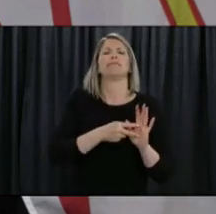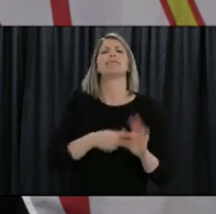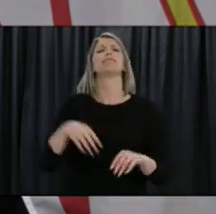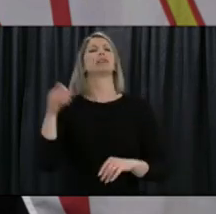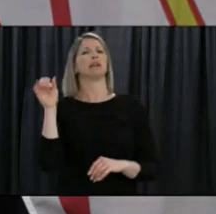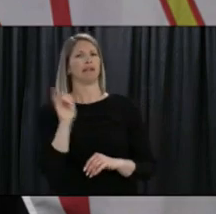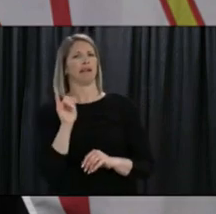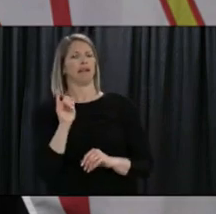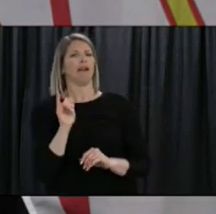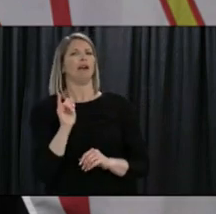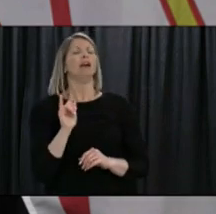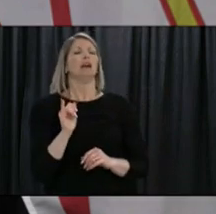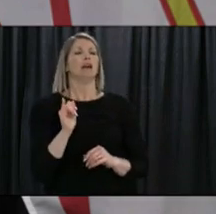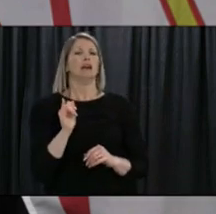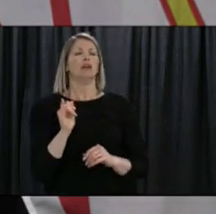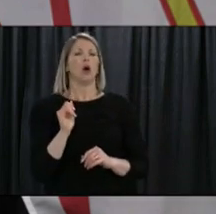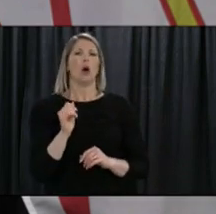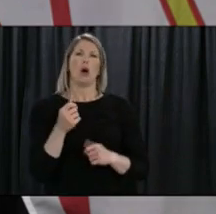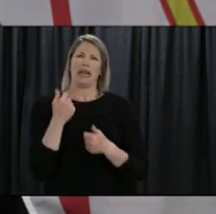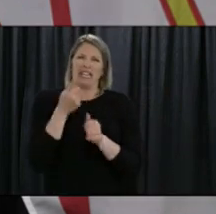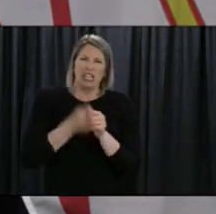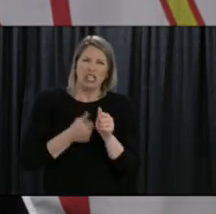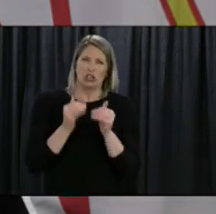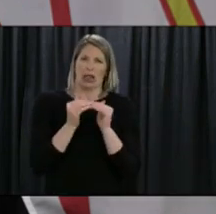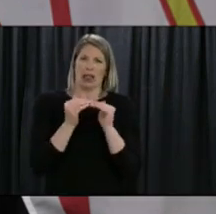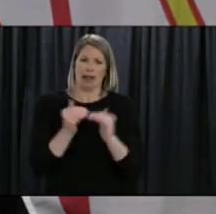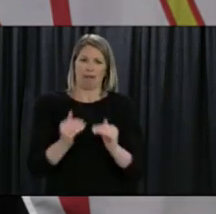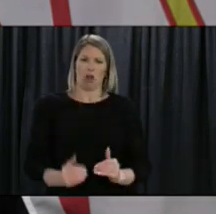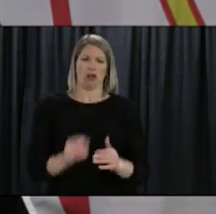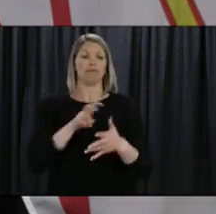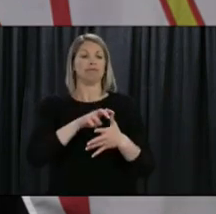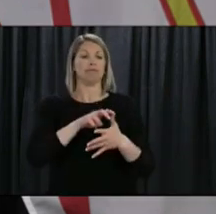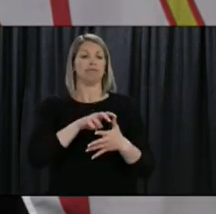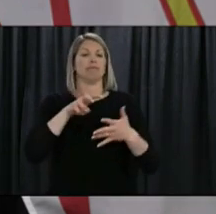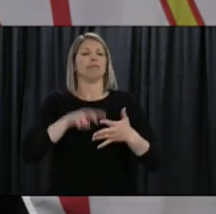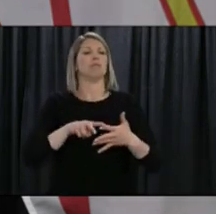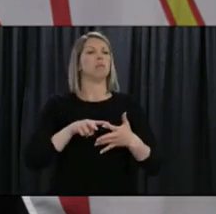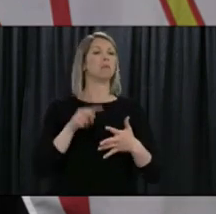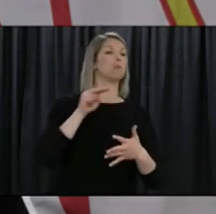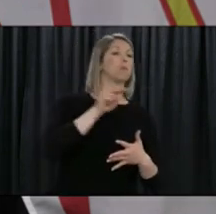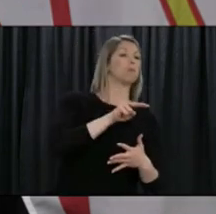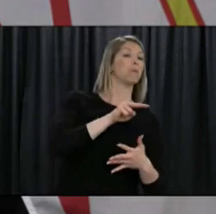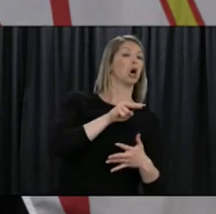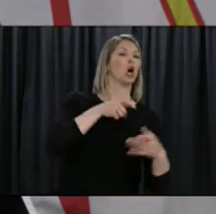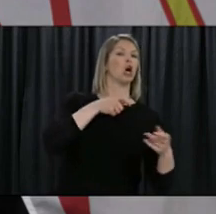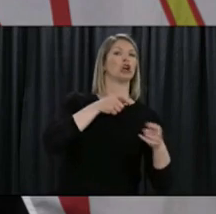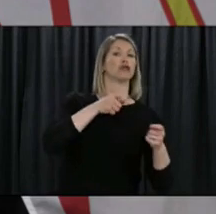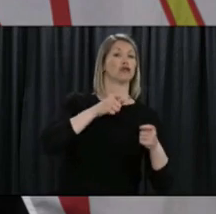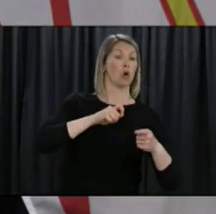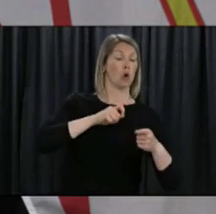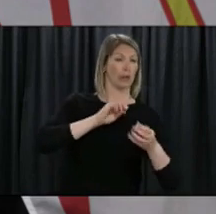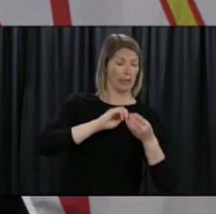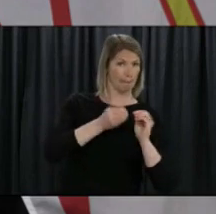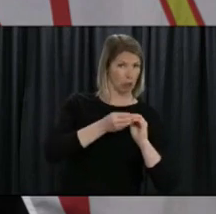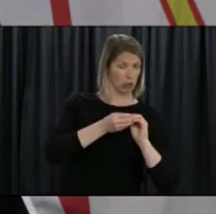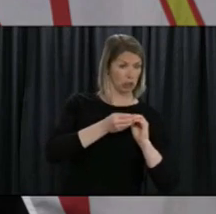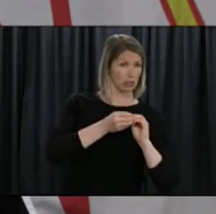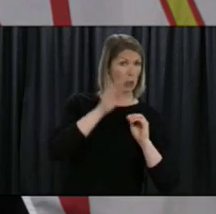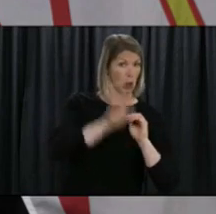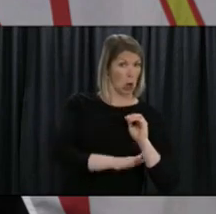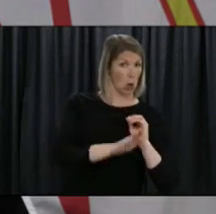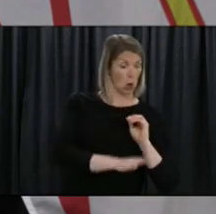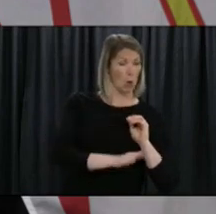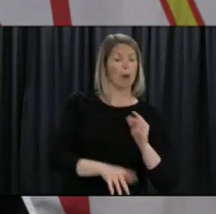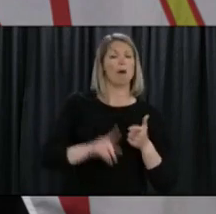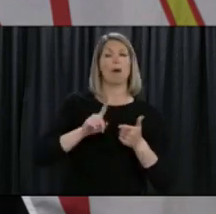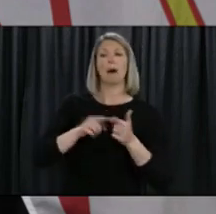when we talked about moving from level to level and what we would have to look at making sure that there was control of the epidemic that we had health care capacity both